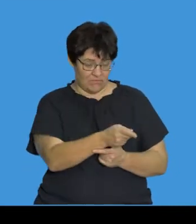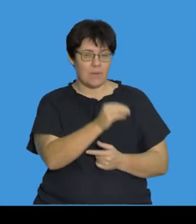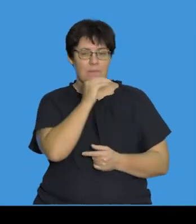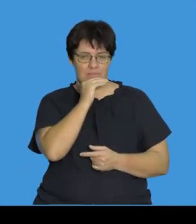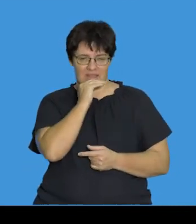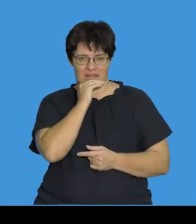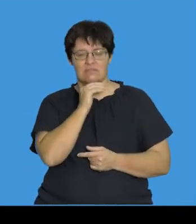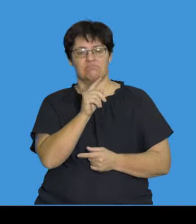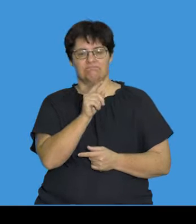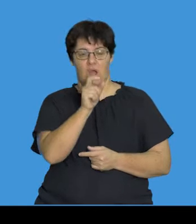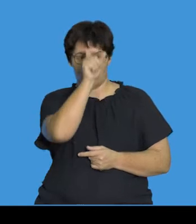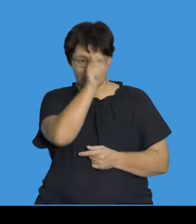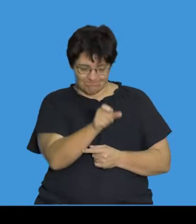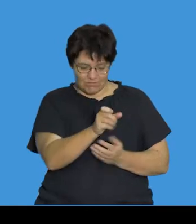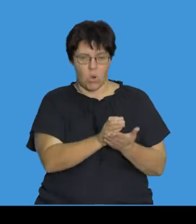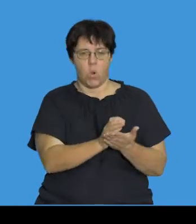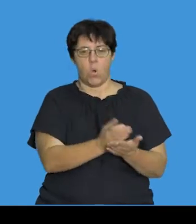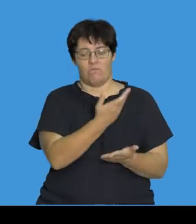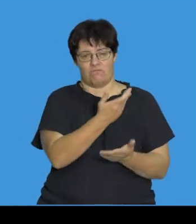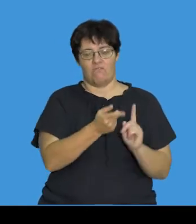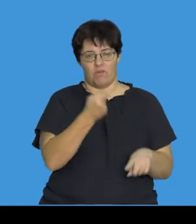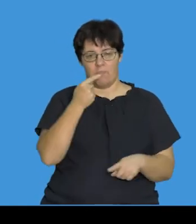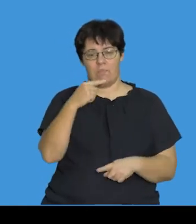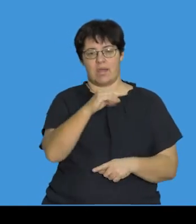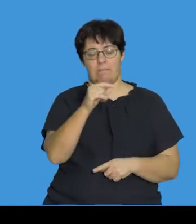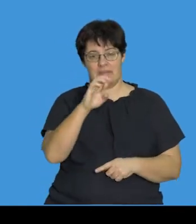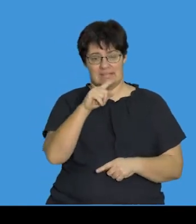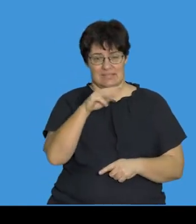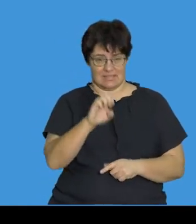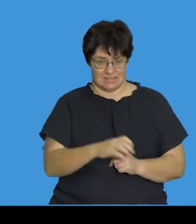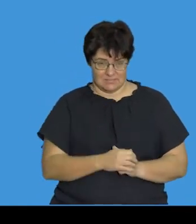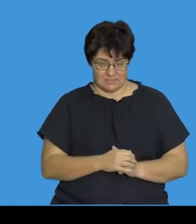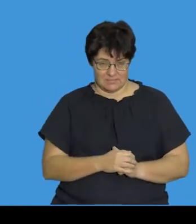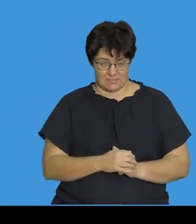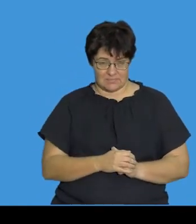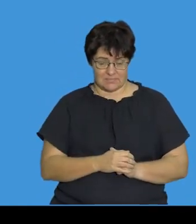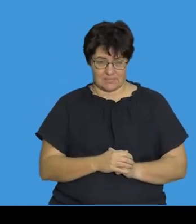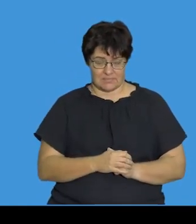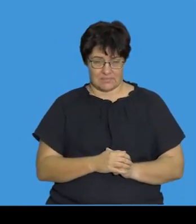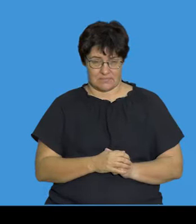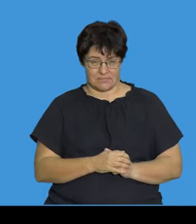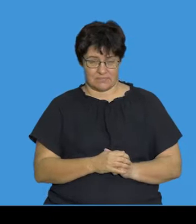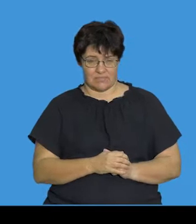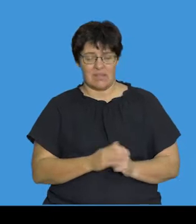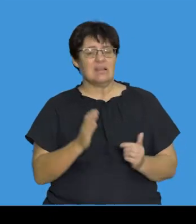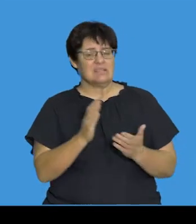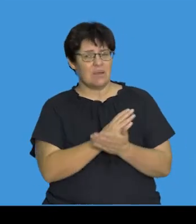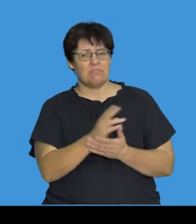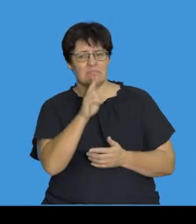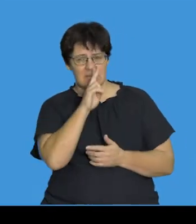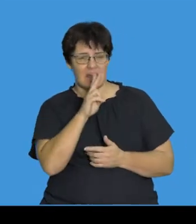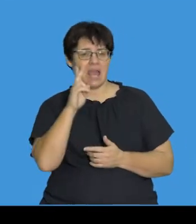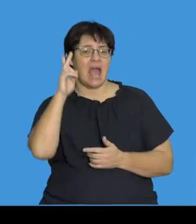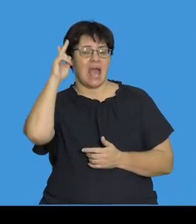would mean that a chromosome has been omitted from the gamete. We often see in certain